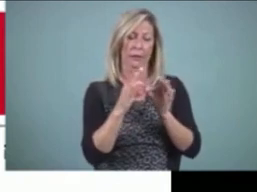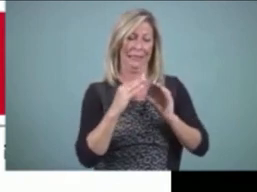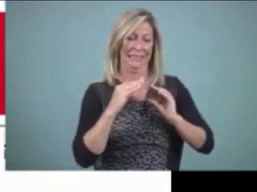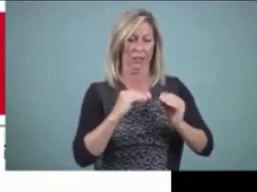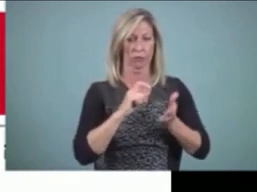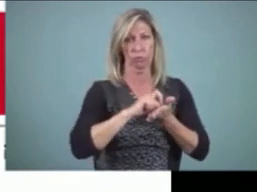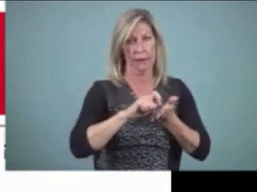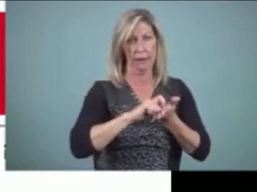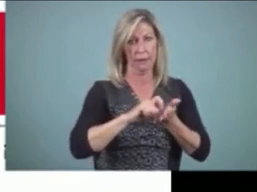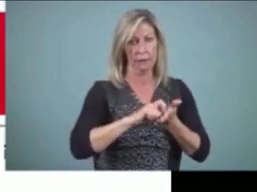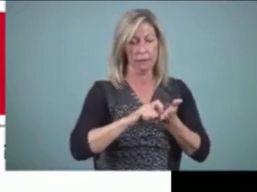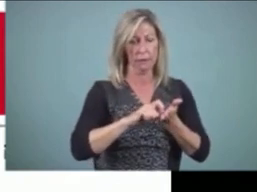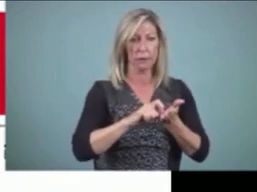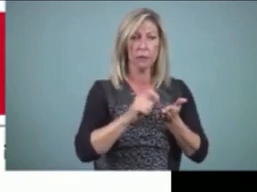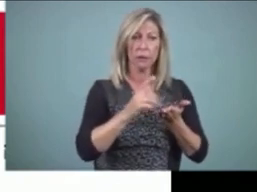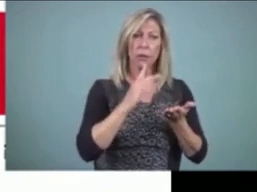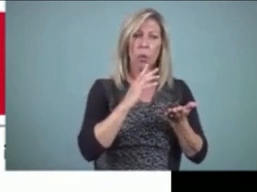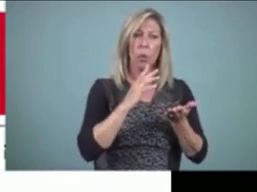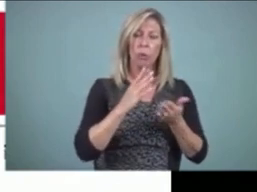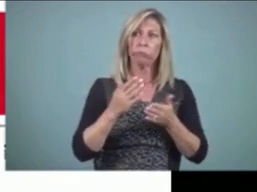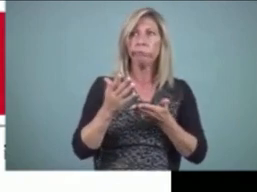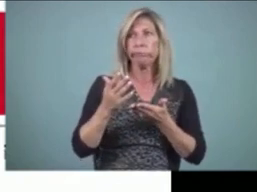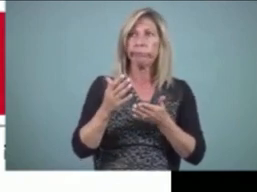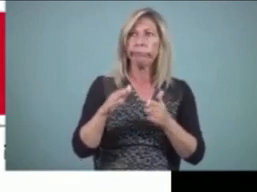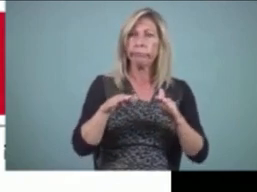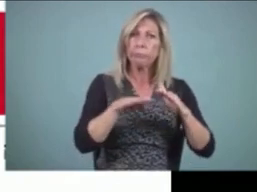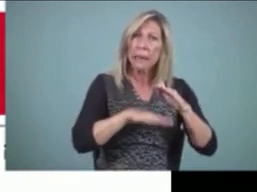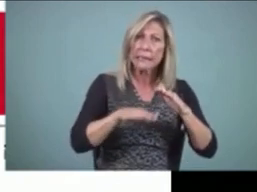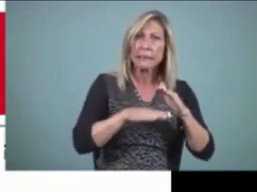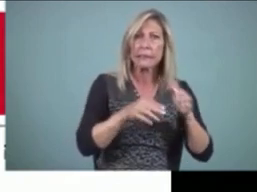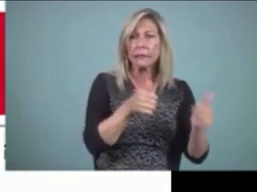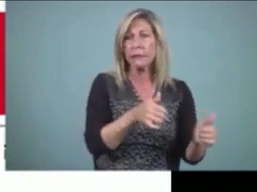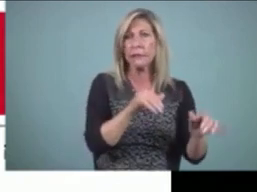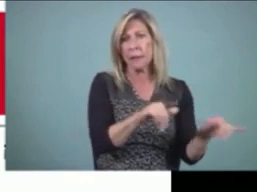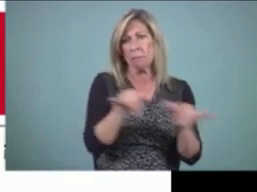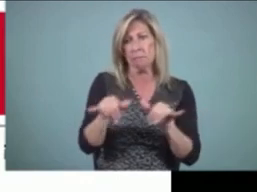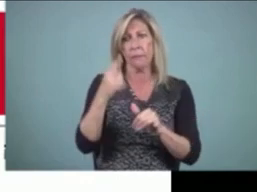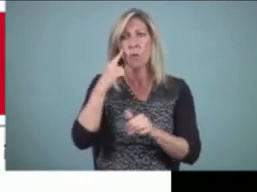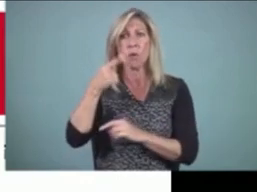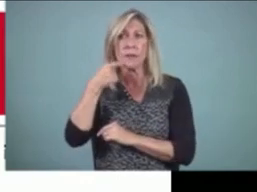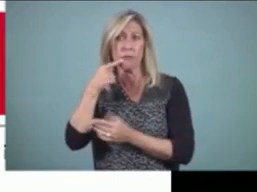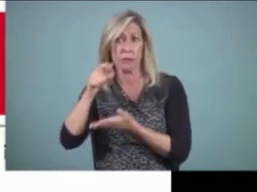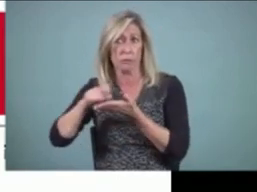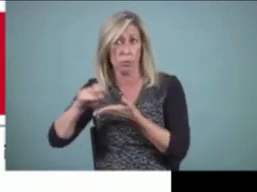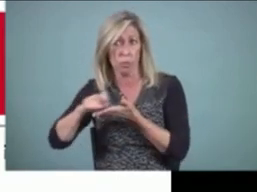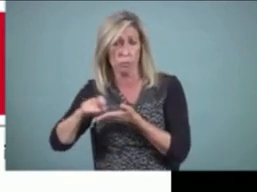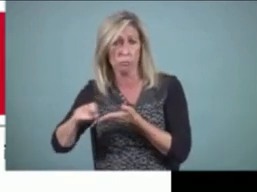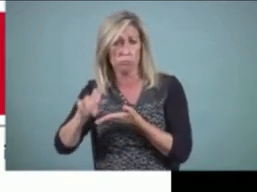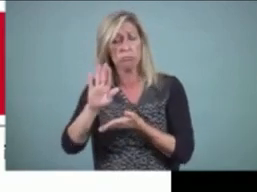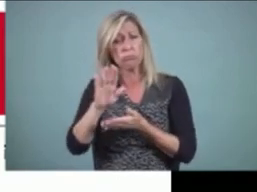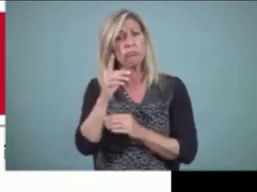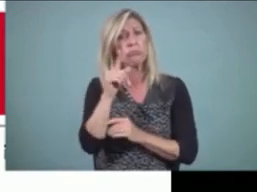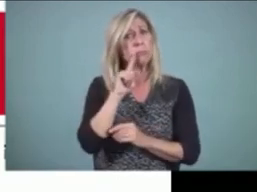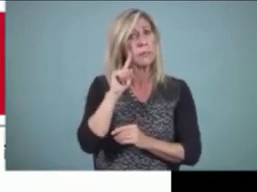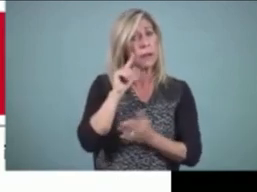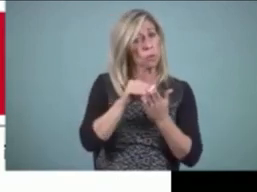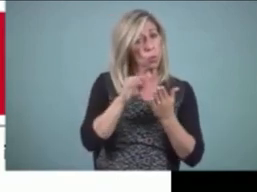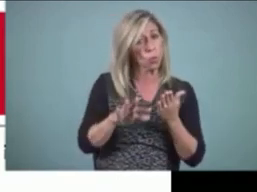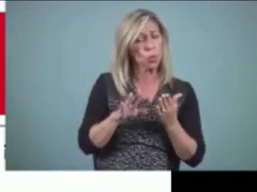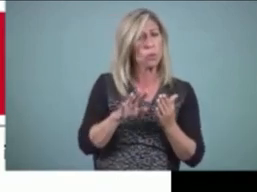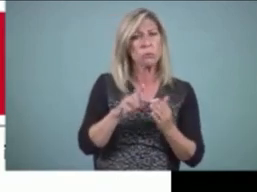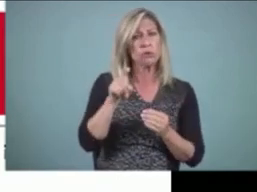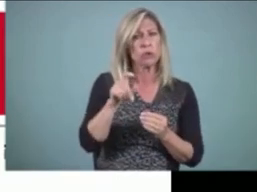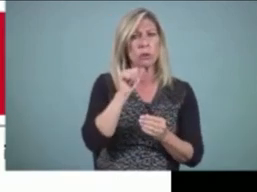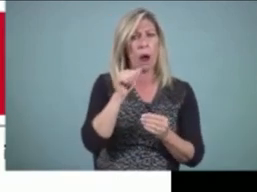to hearing learners. So that deaf students don't learn to write differently. In other words, the